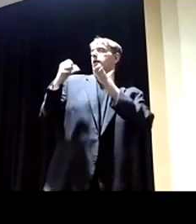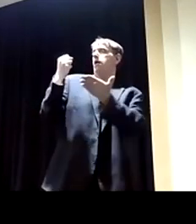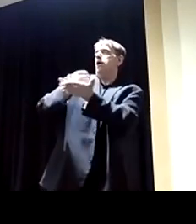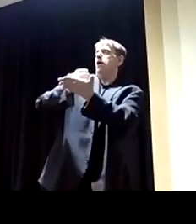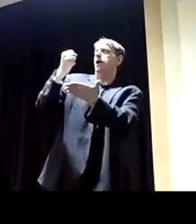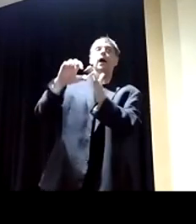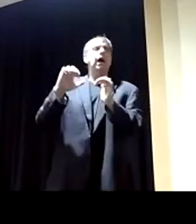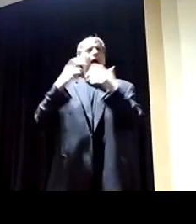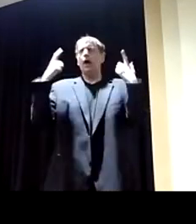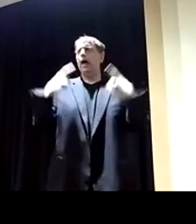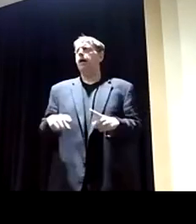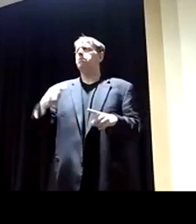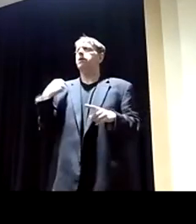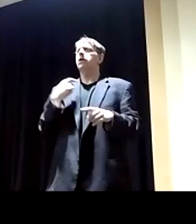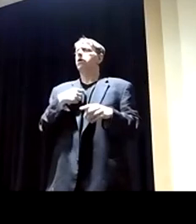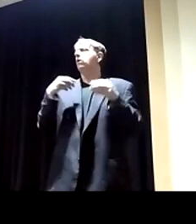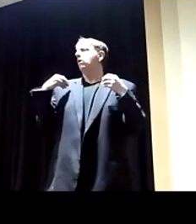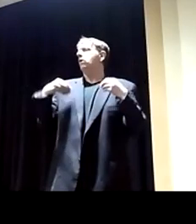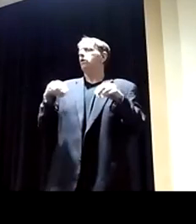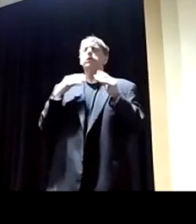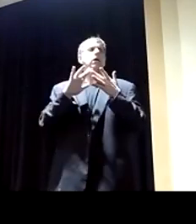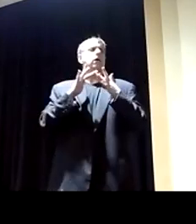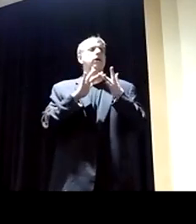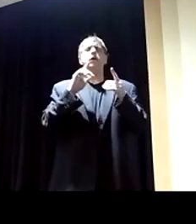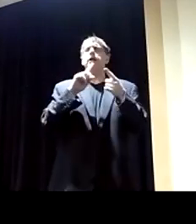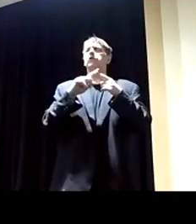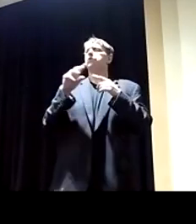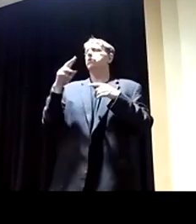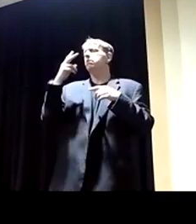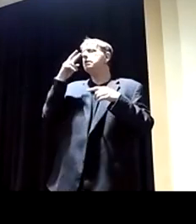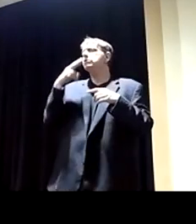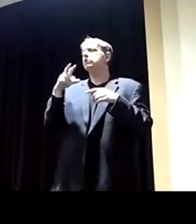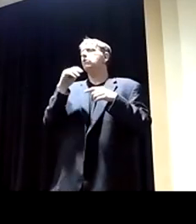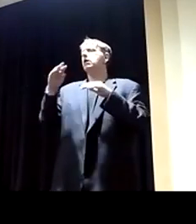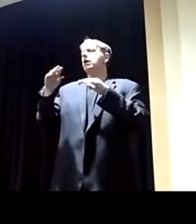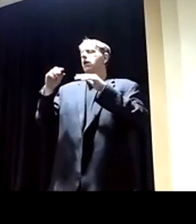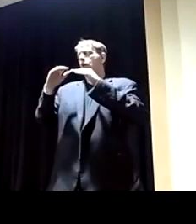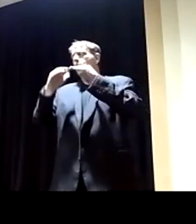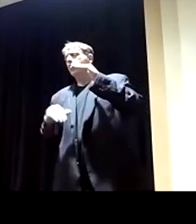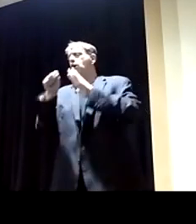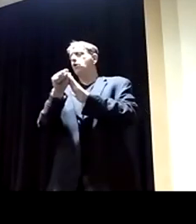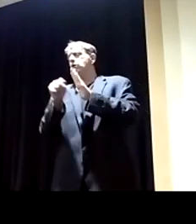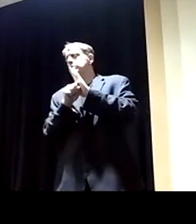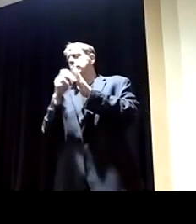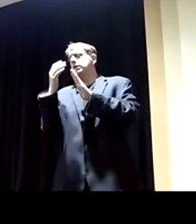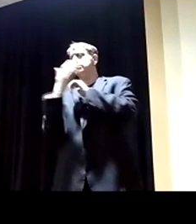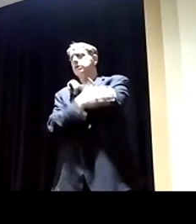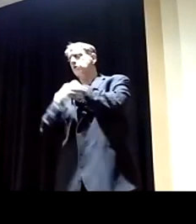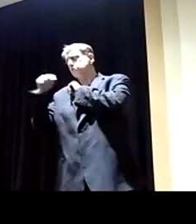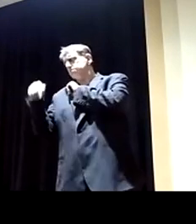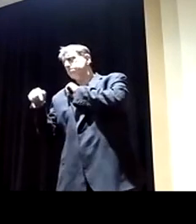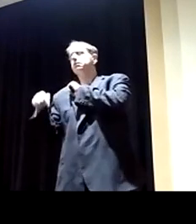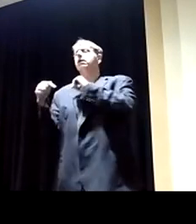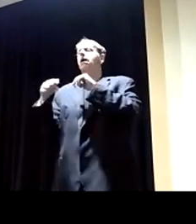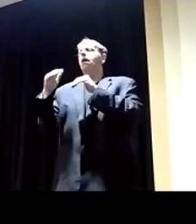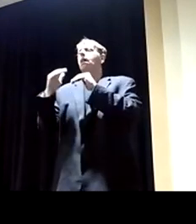happen is we sell internet to say Mexico and all the lower states and countries down there that have less access. We